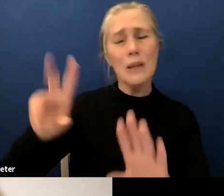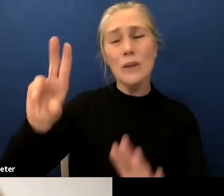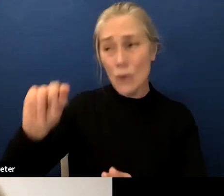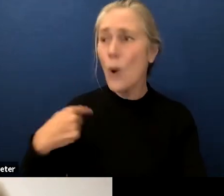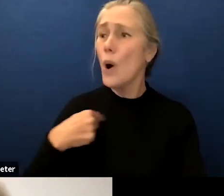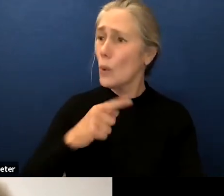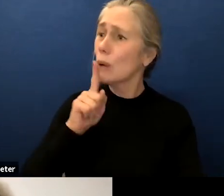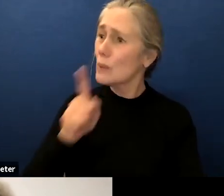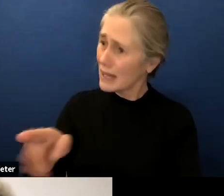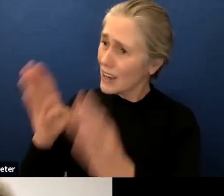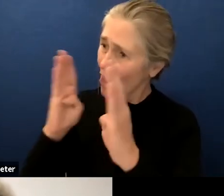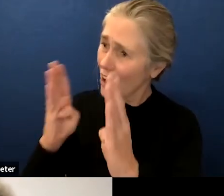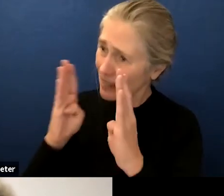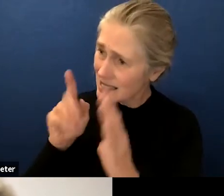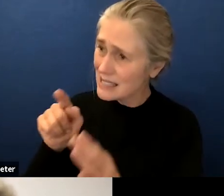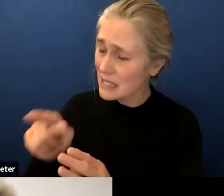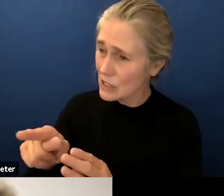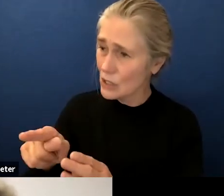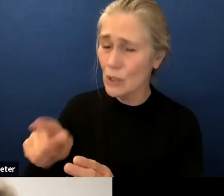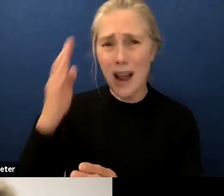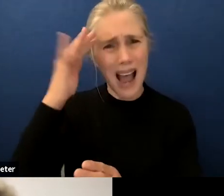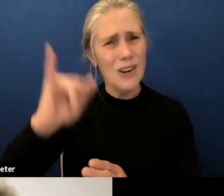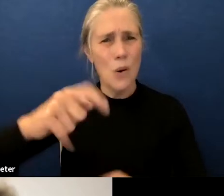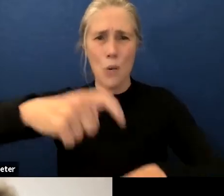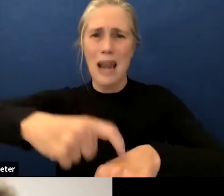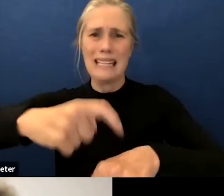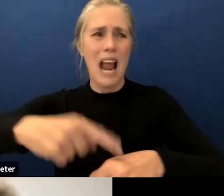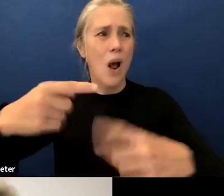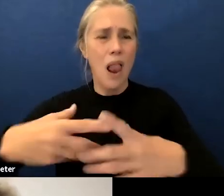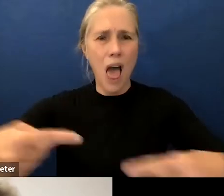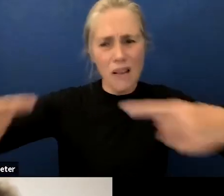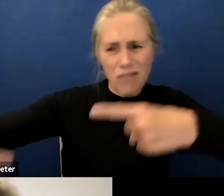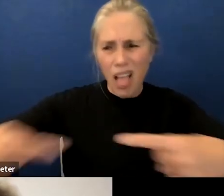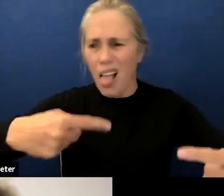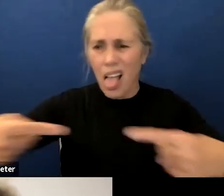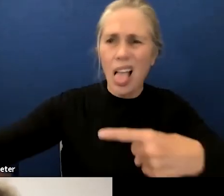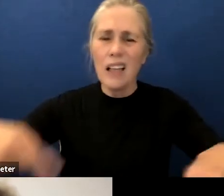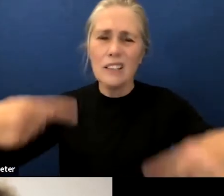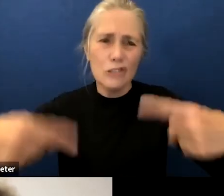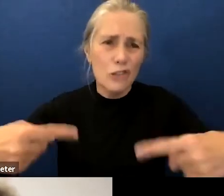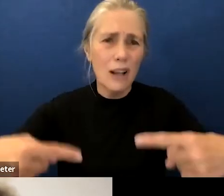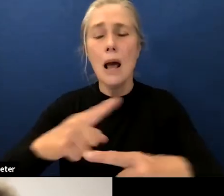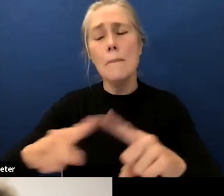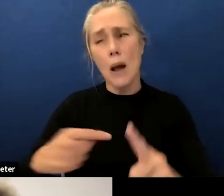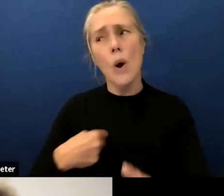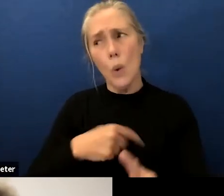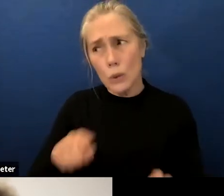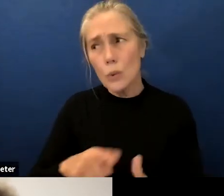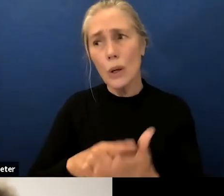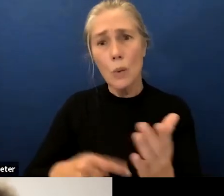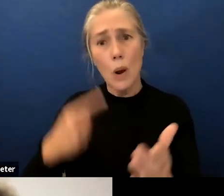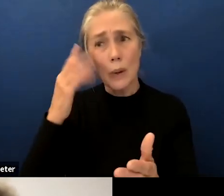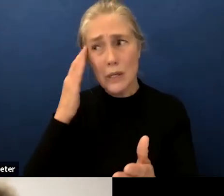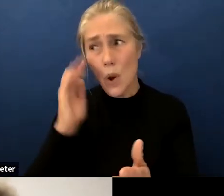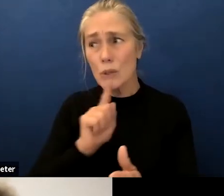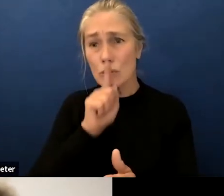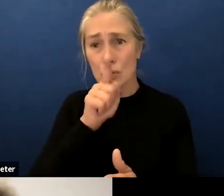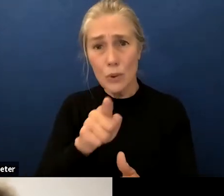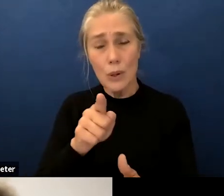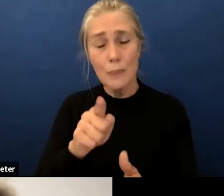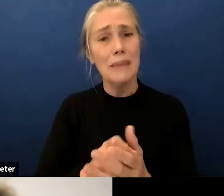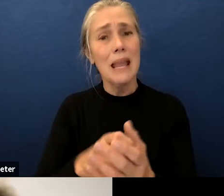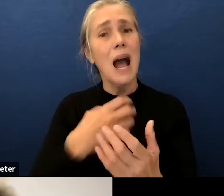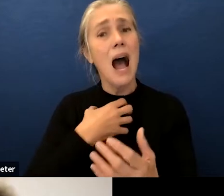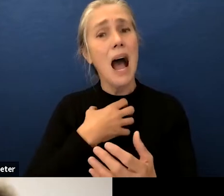but i am we are and we're doing what we know to be true and if anything i just wish